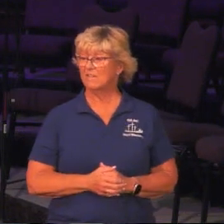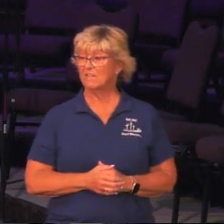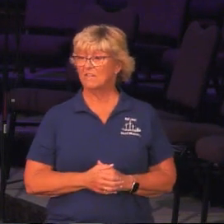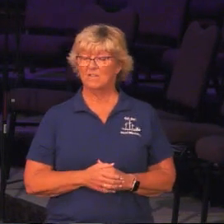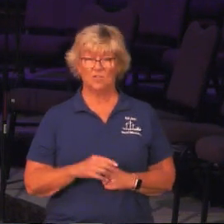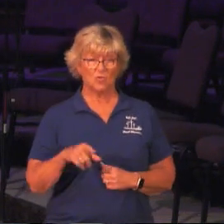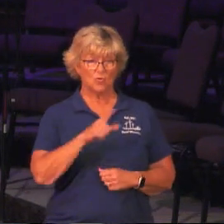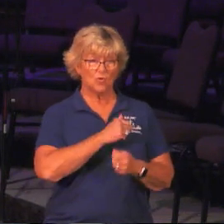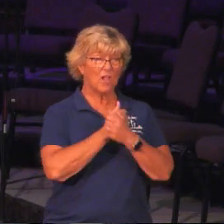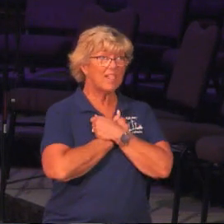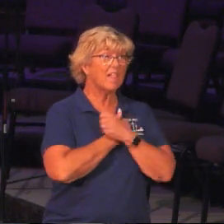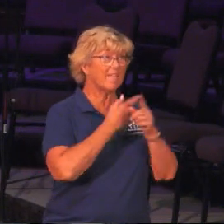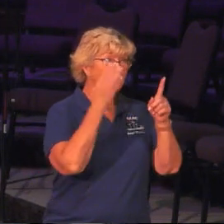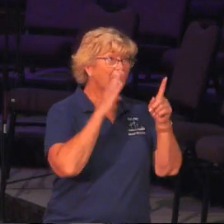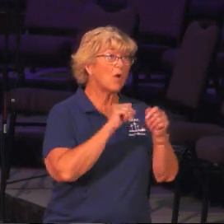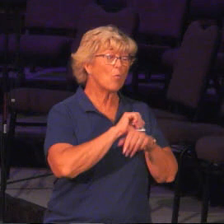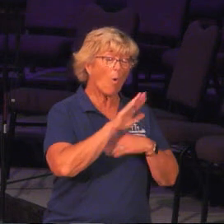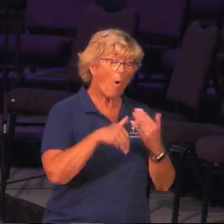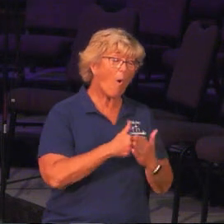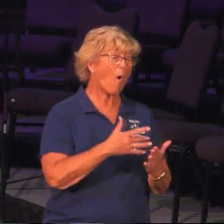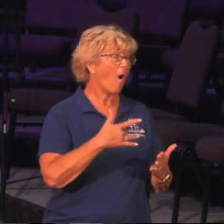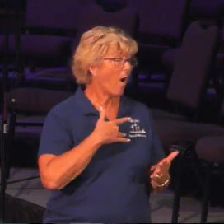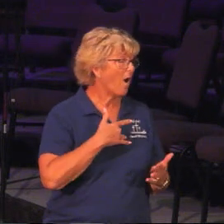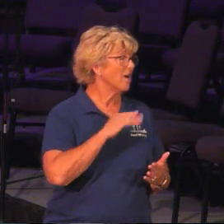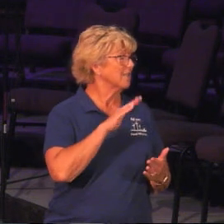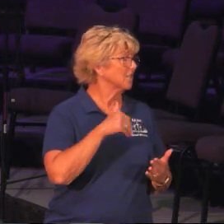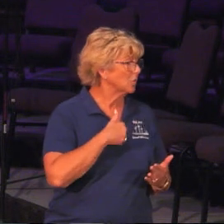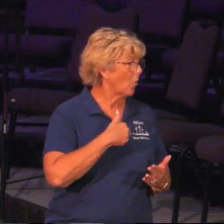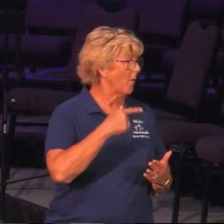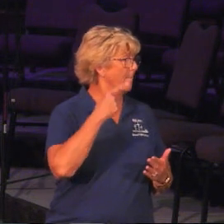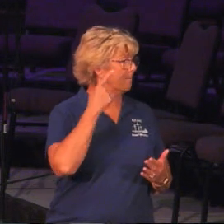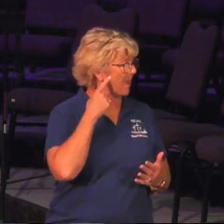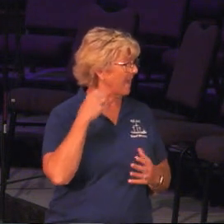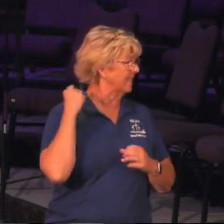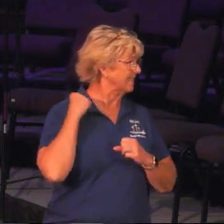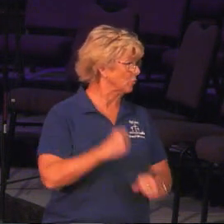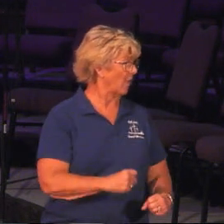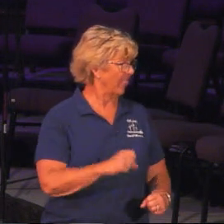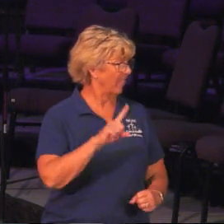Do you love the Lord your God with all your heart, all your soul, all your mind, and all your strength?